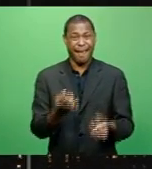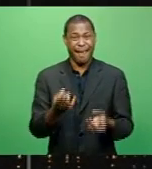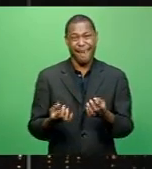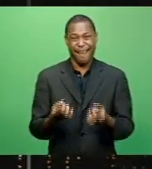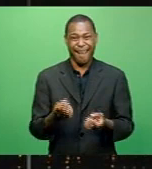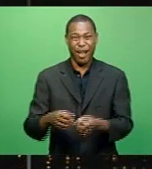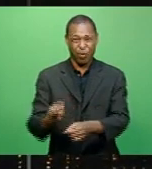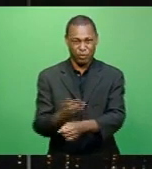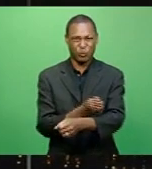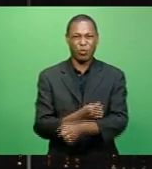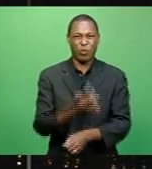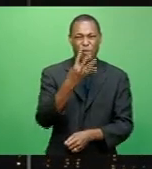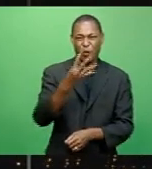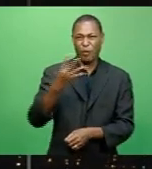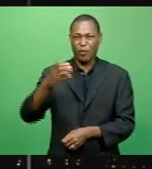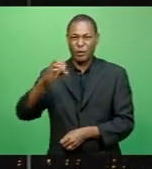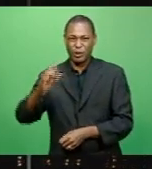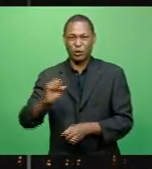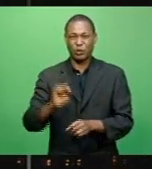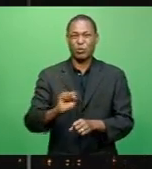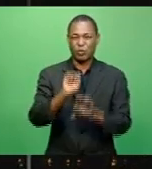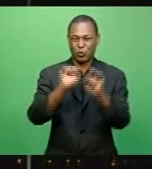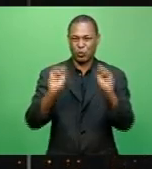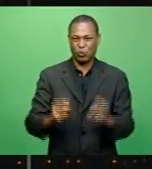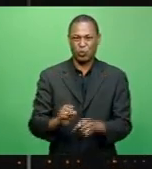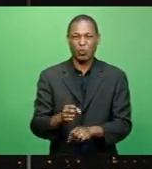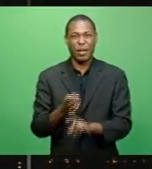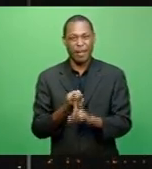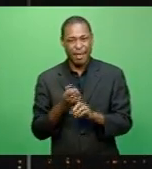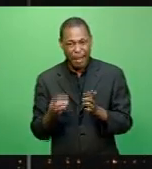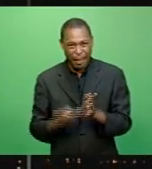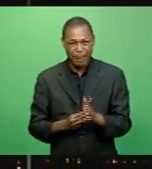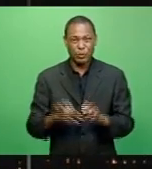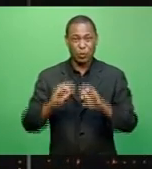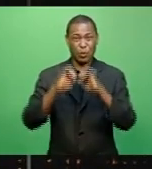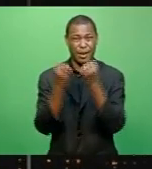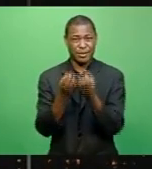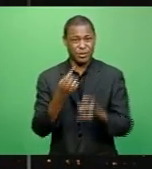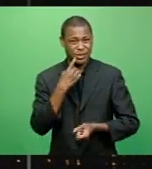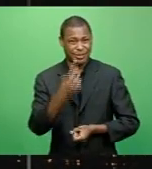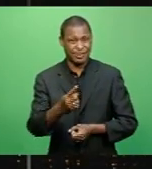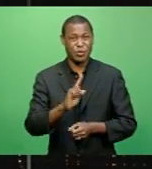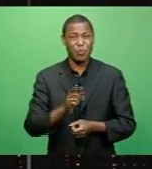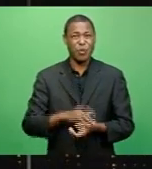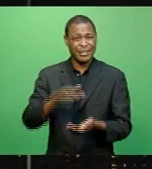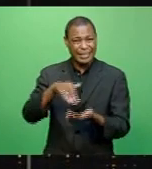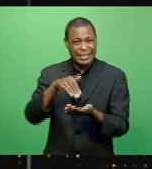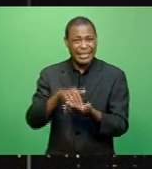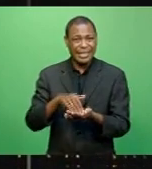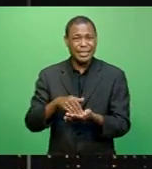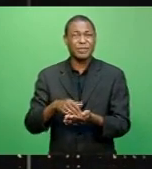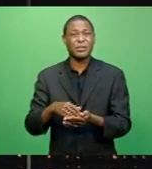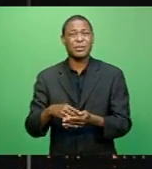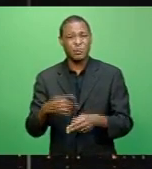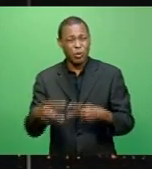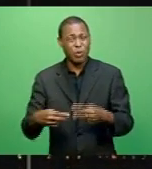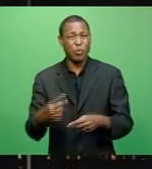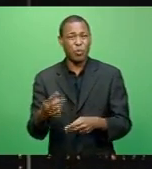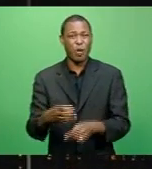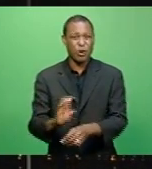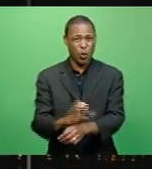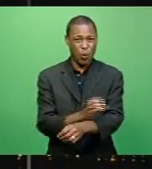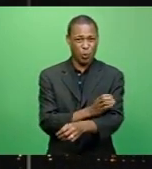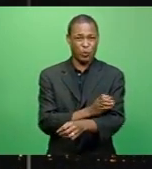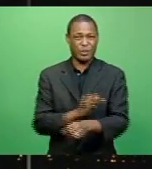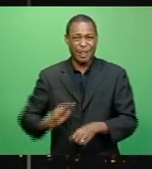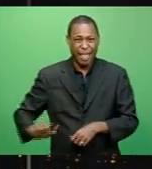440 square kilometers. The organization says their work is also centered around the protection of coastal areas focusing on the